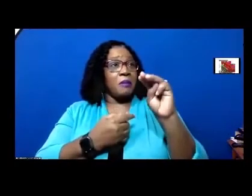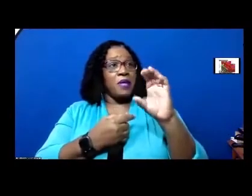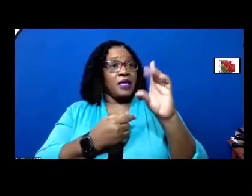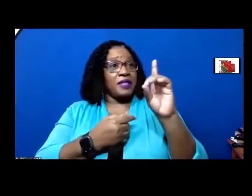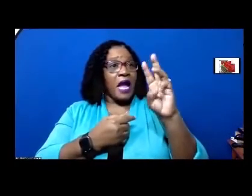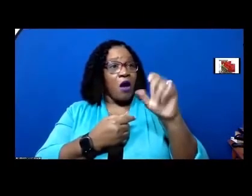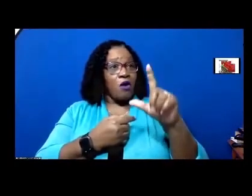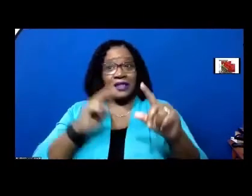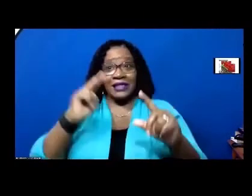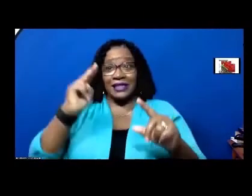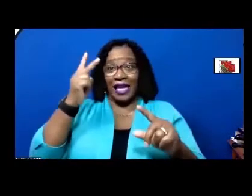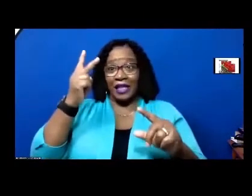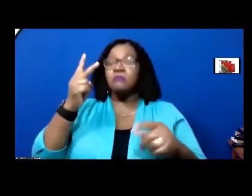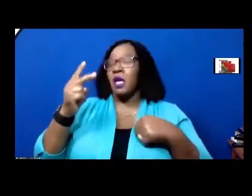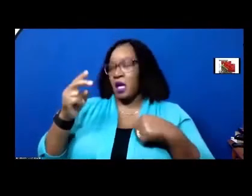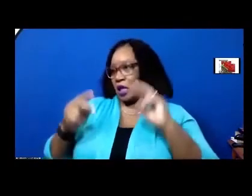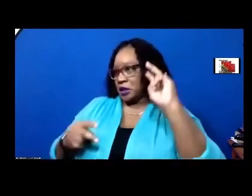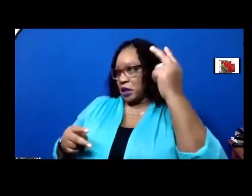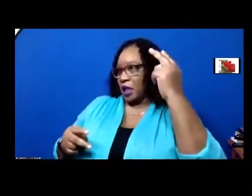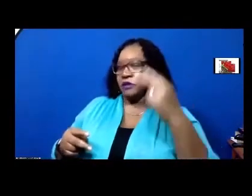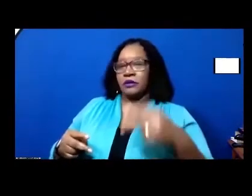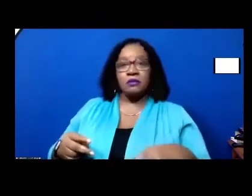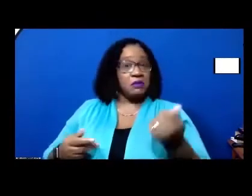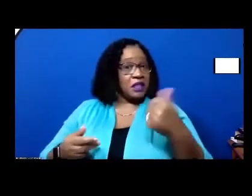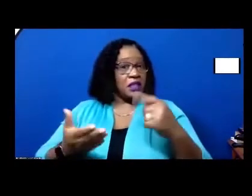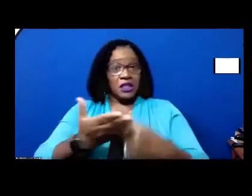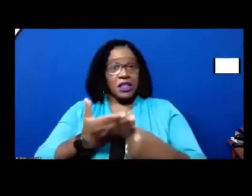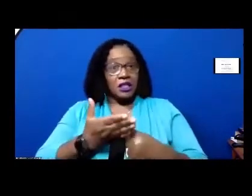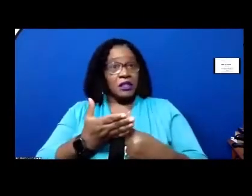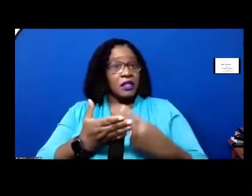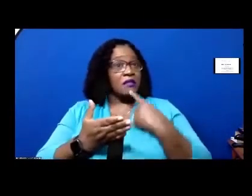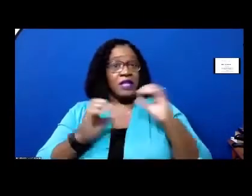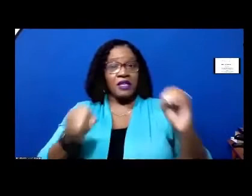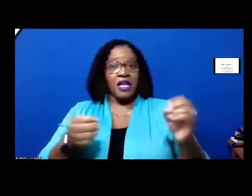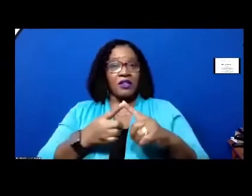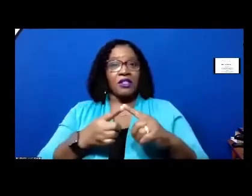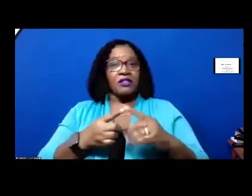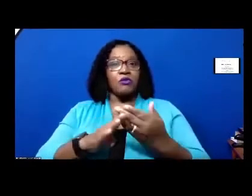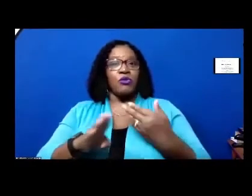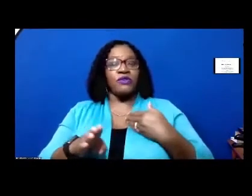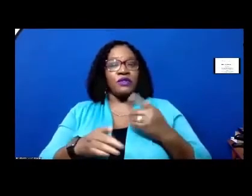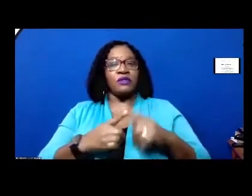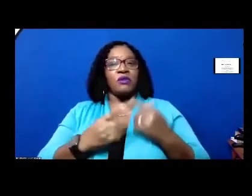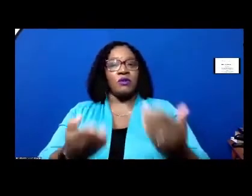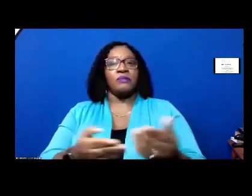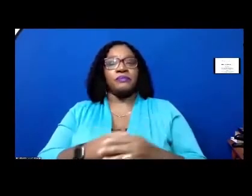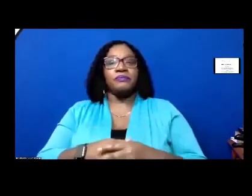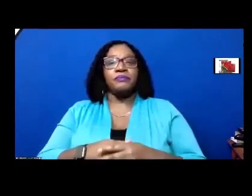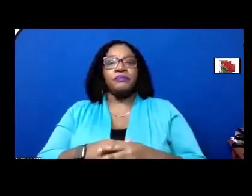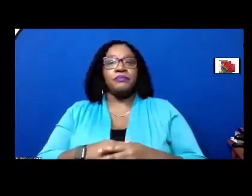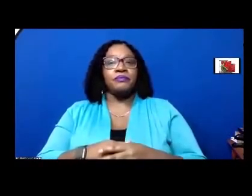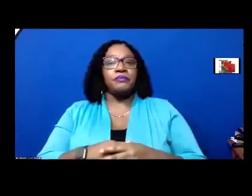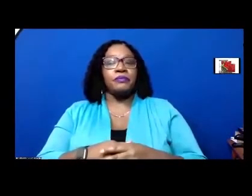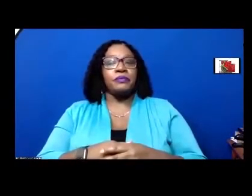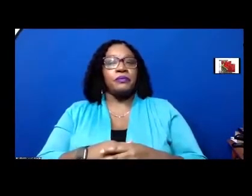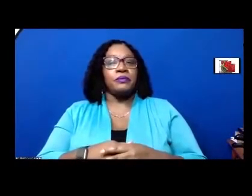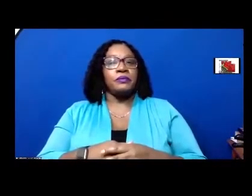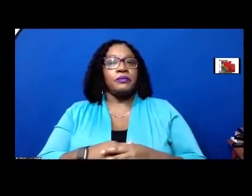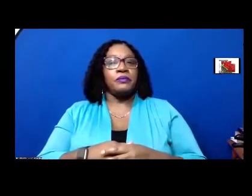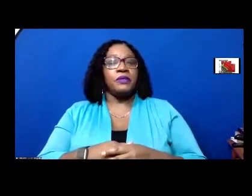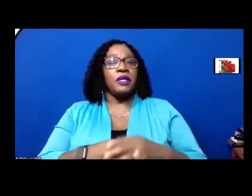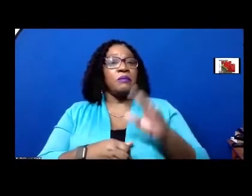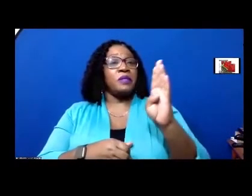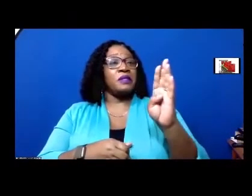second second any discussion uh seeing none to move the previous question clerk call the roll mr